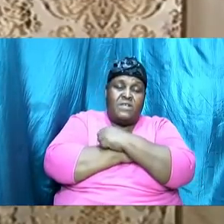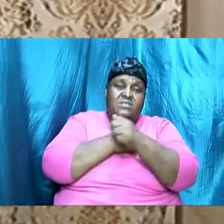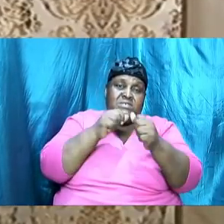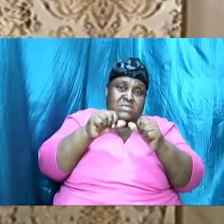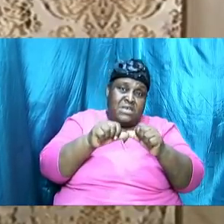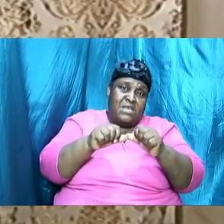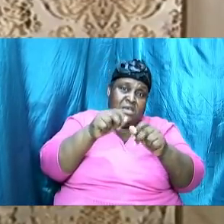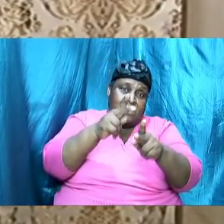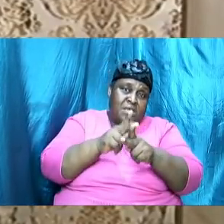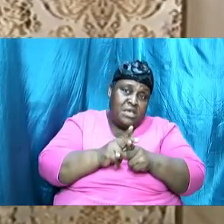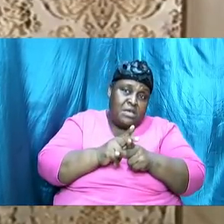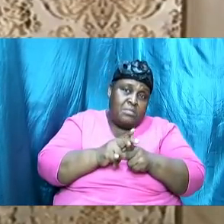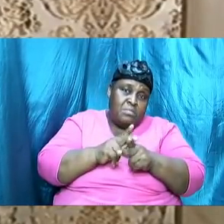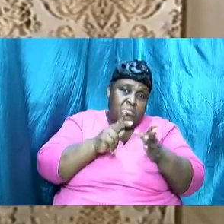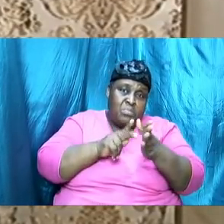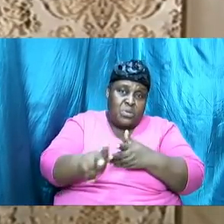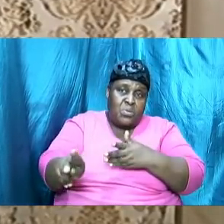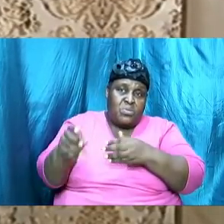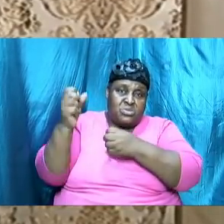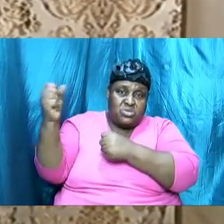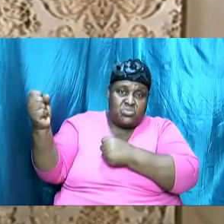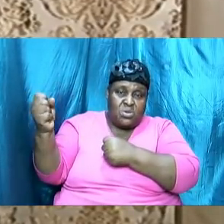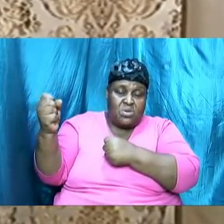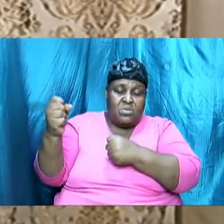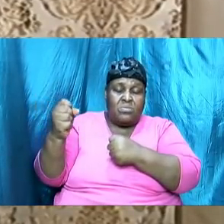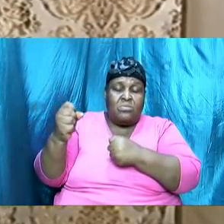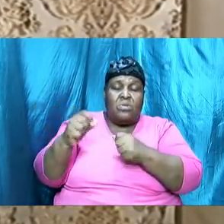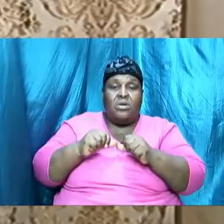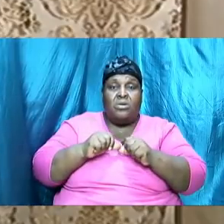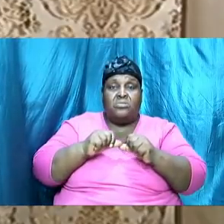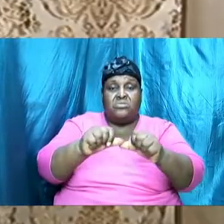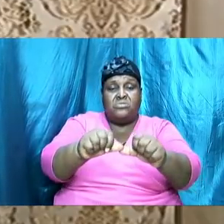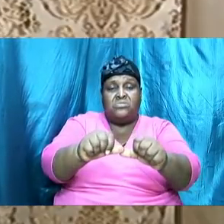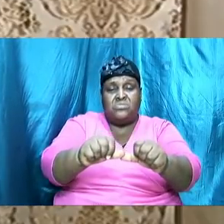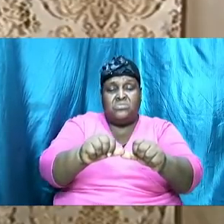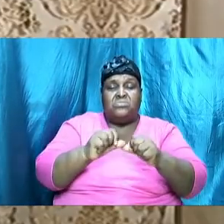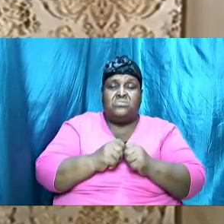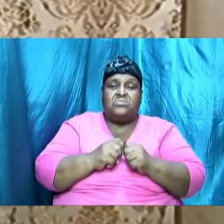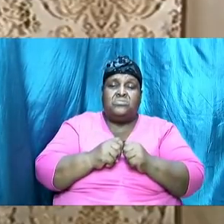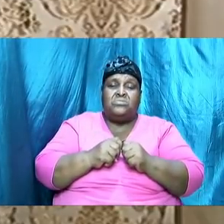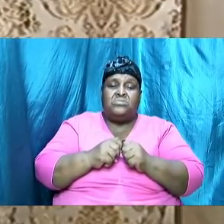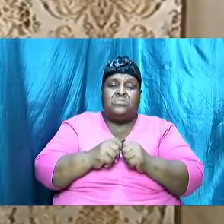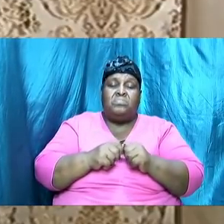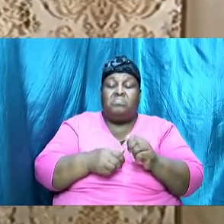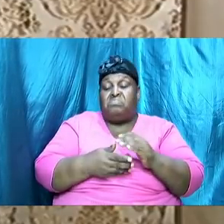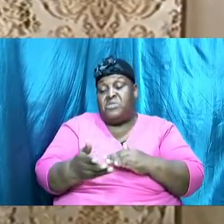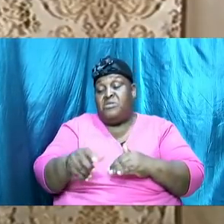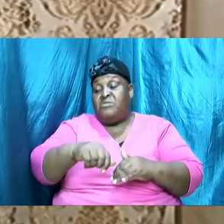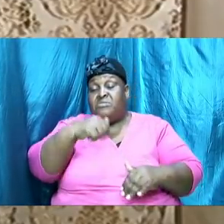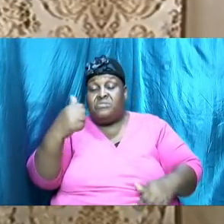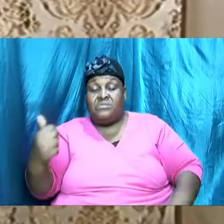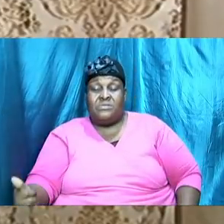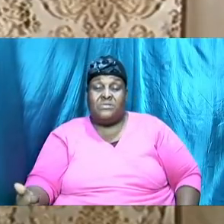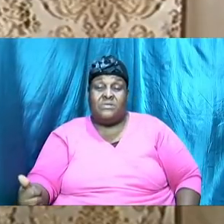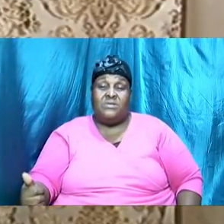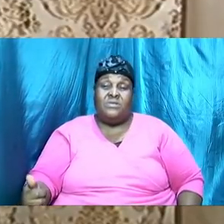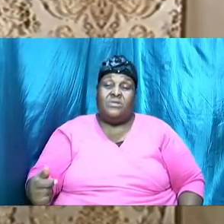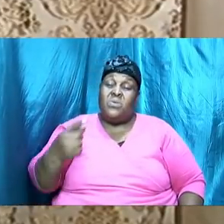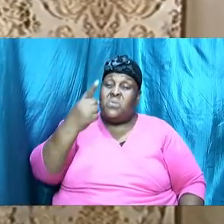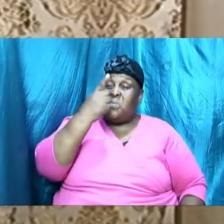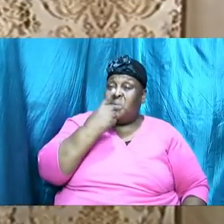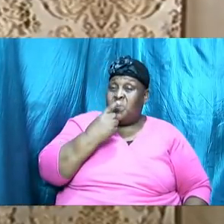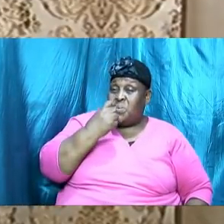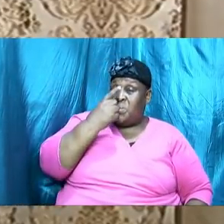and pure and strong and ongoing then there are others who